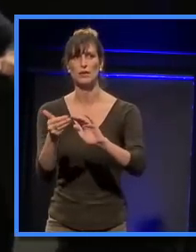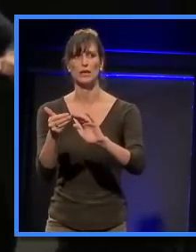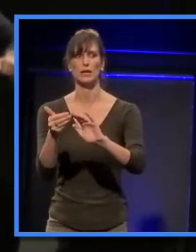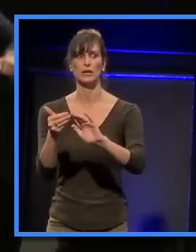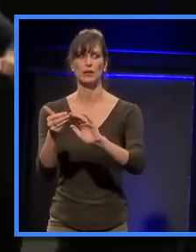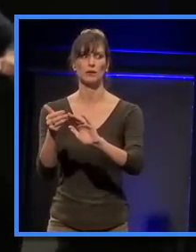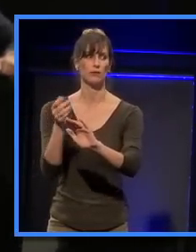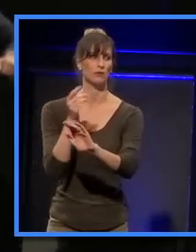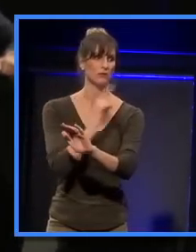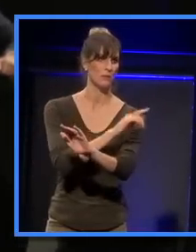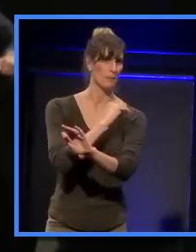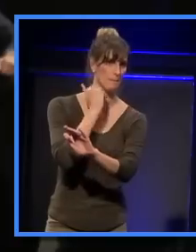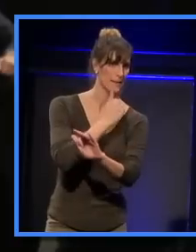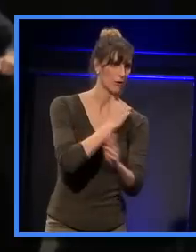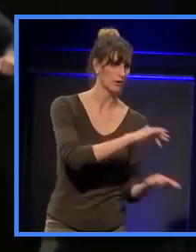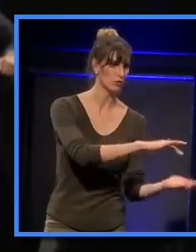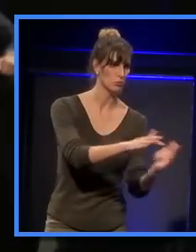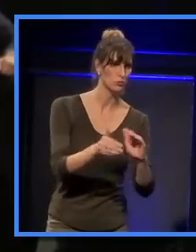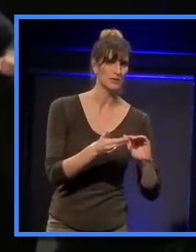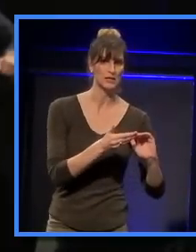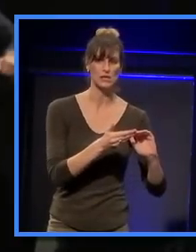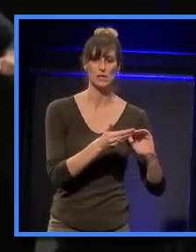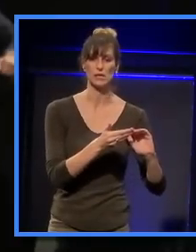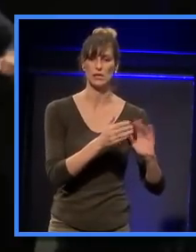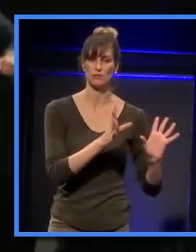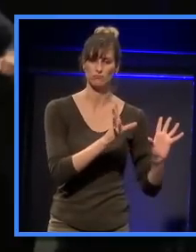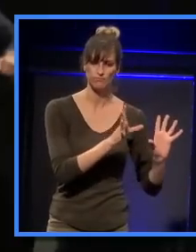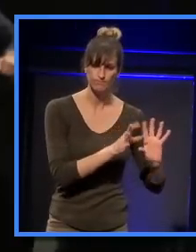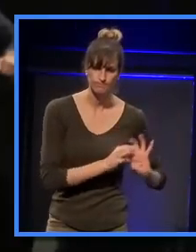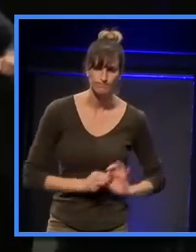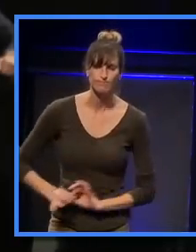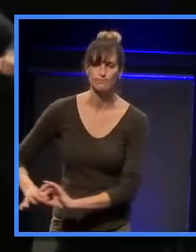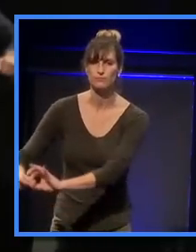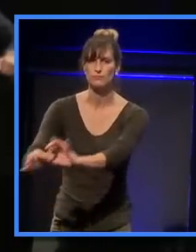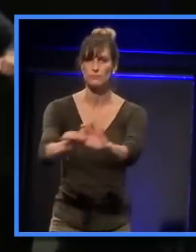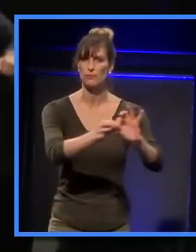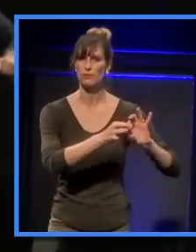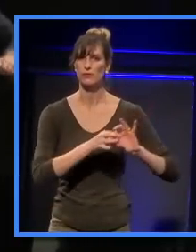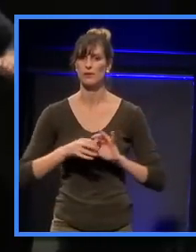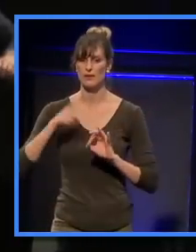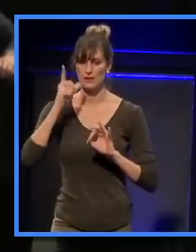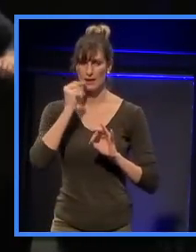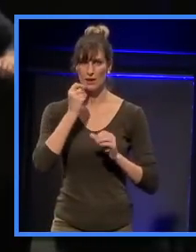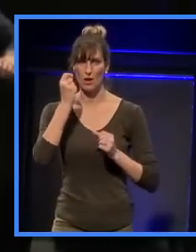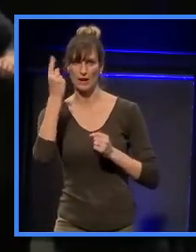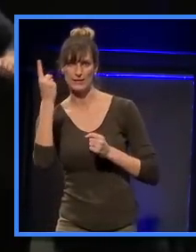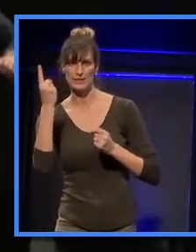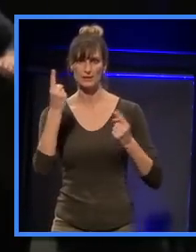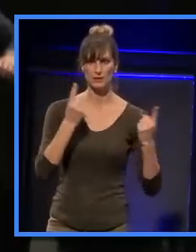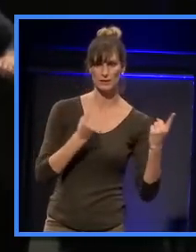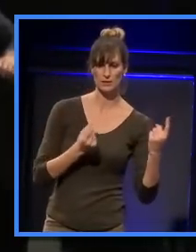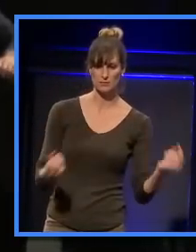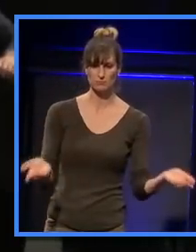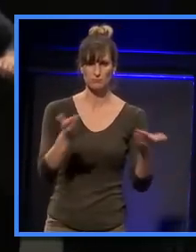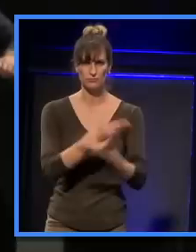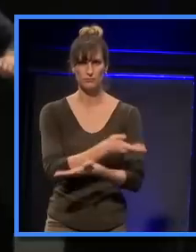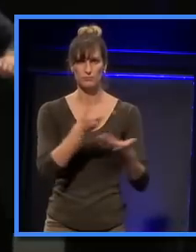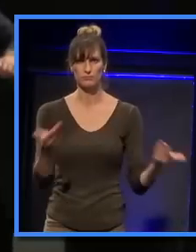architects, urban designers, can have those associative conversations and